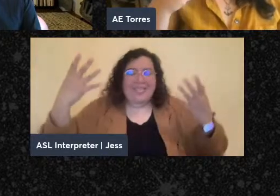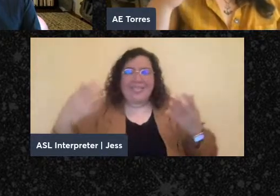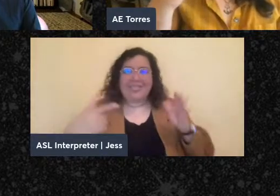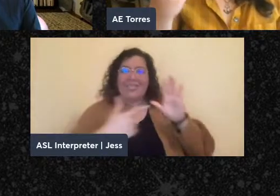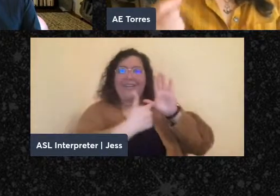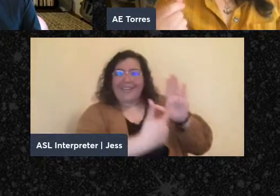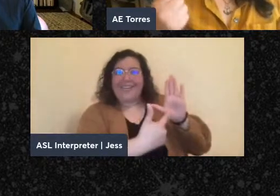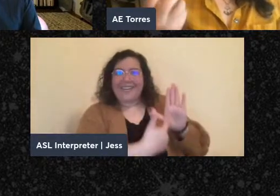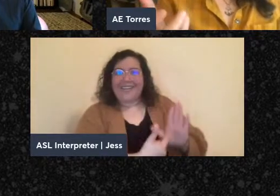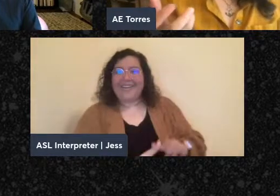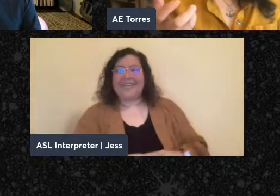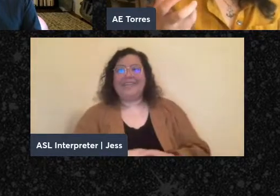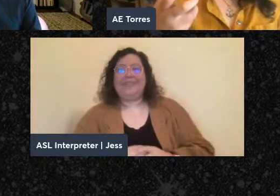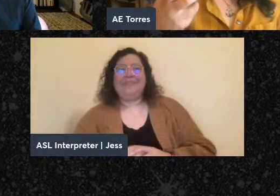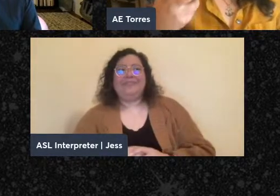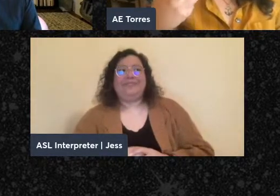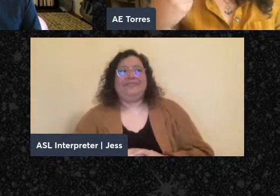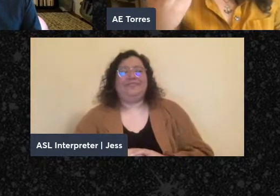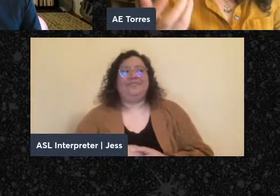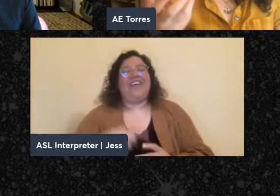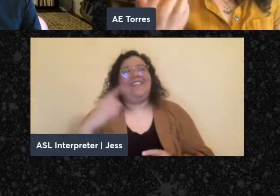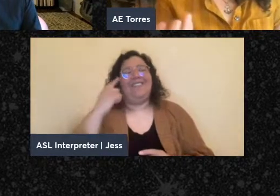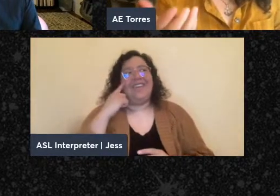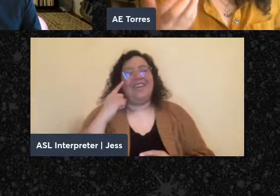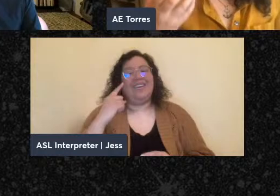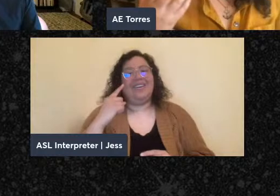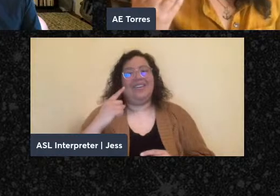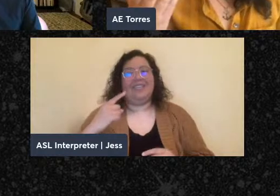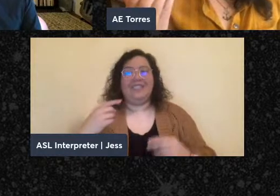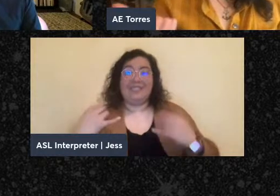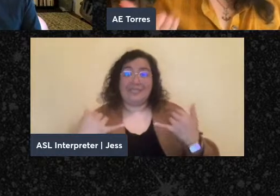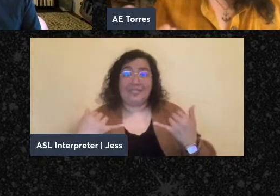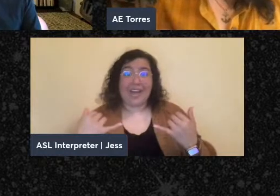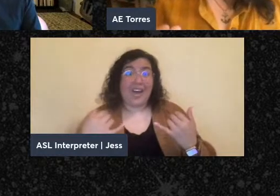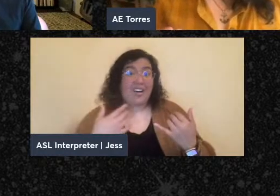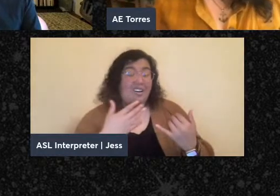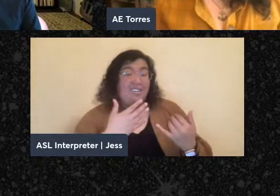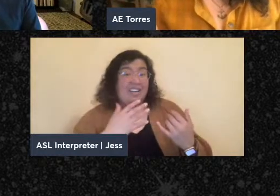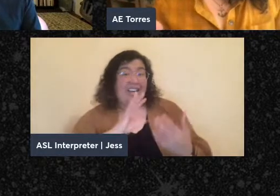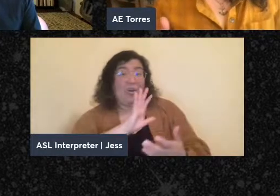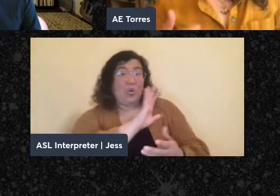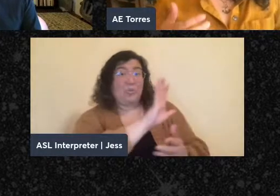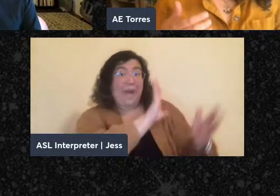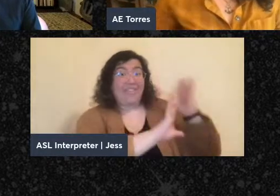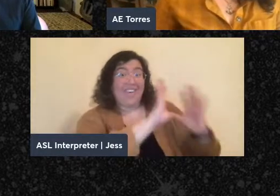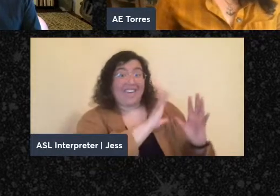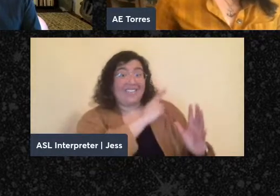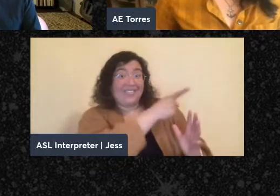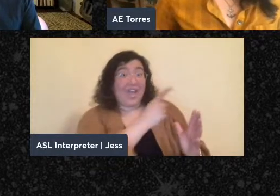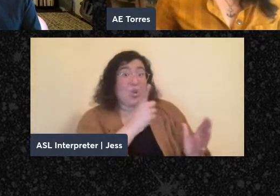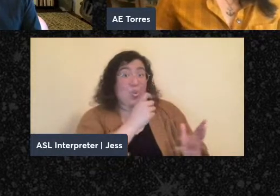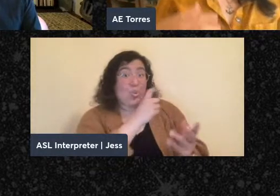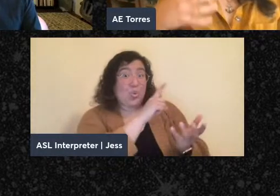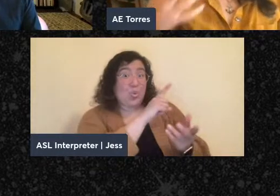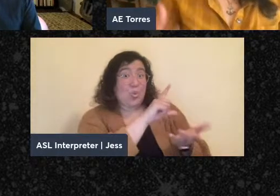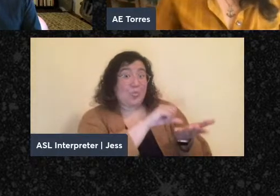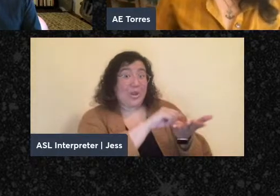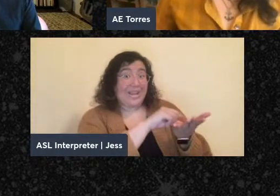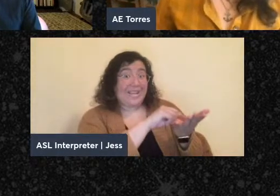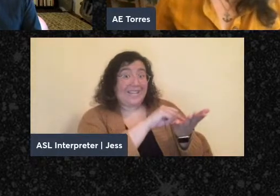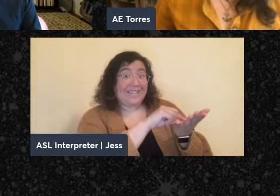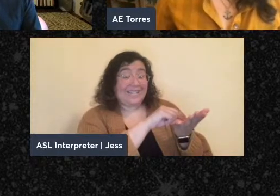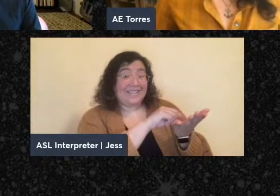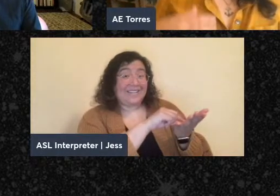material reality of the lives of people who were making these newspapers, we think of the physical